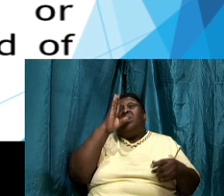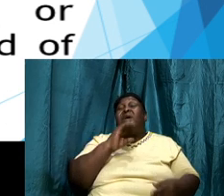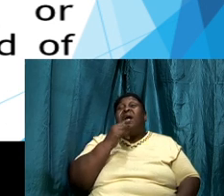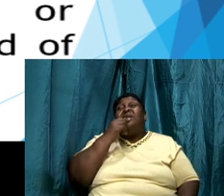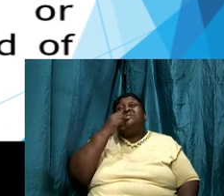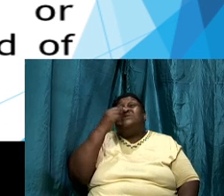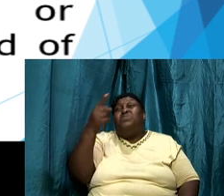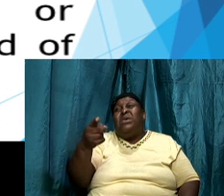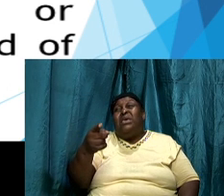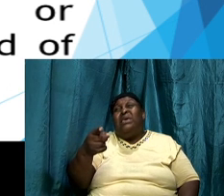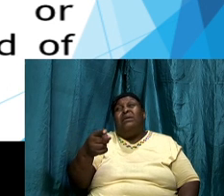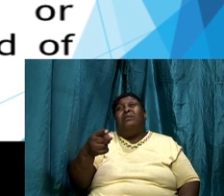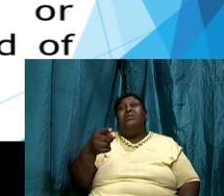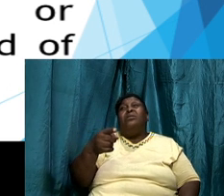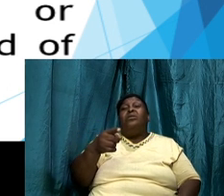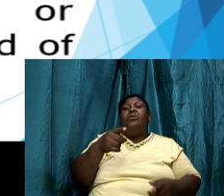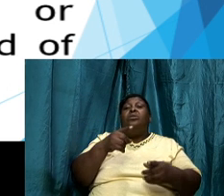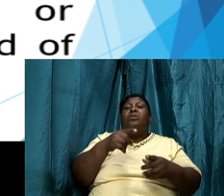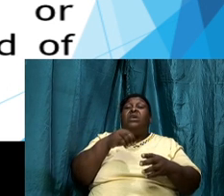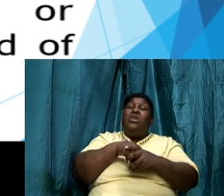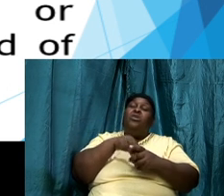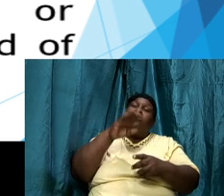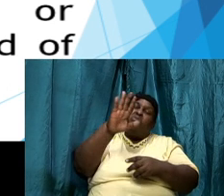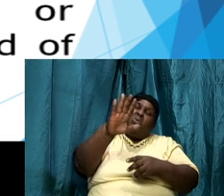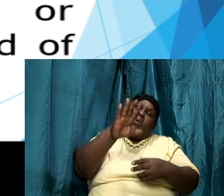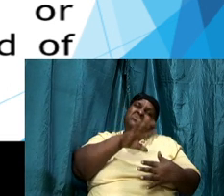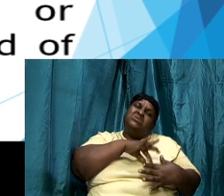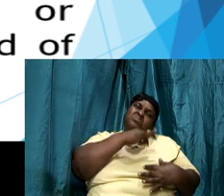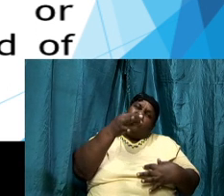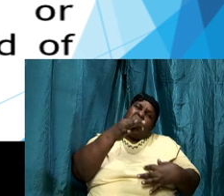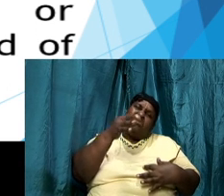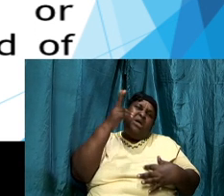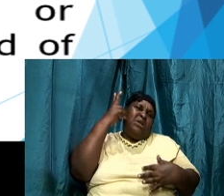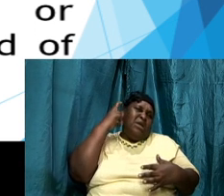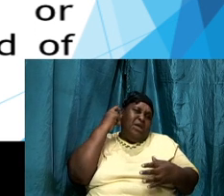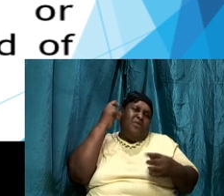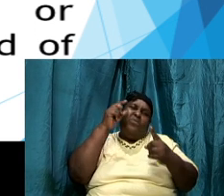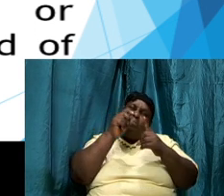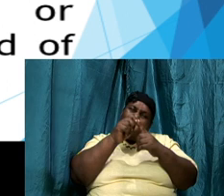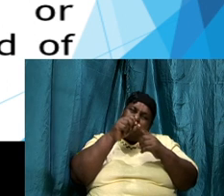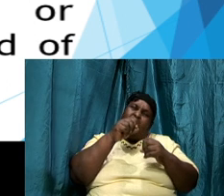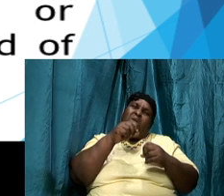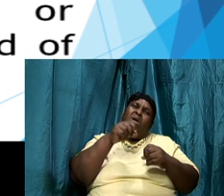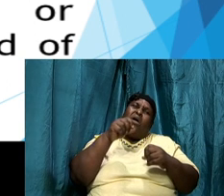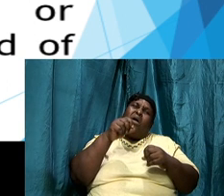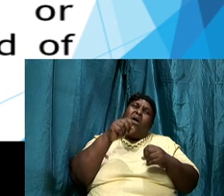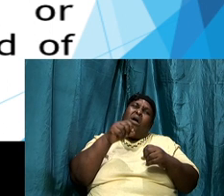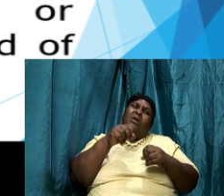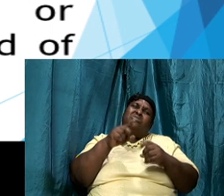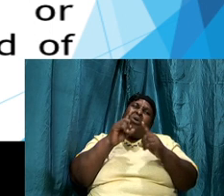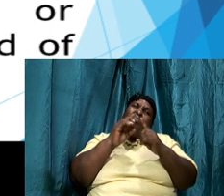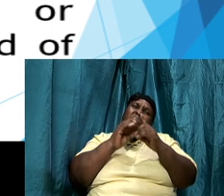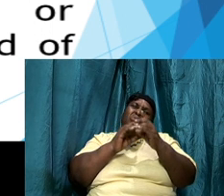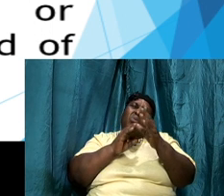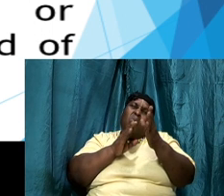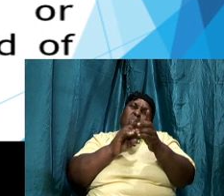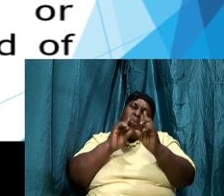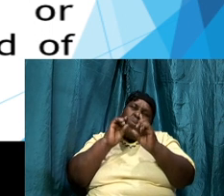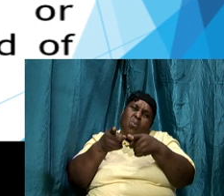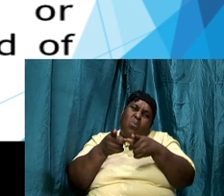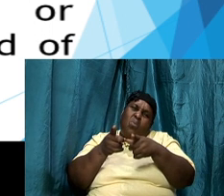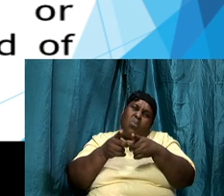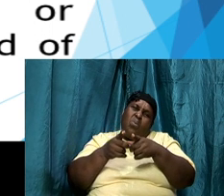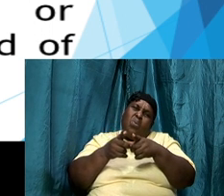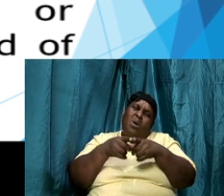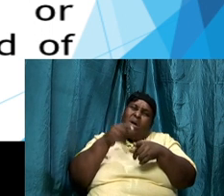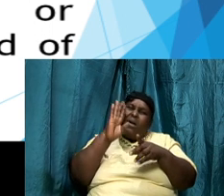right into your spirit and you hear the word purse you and he just gives you an